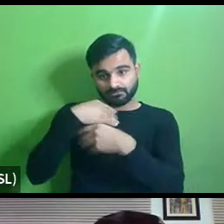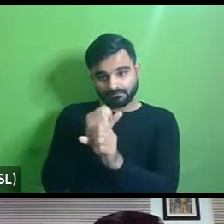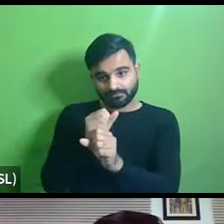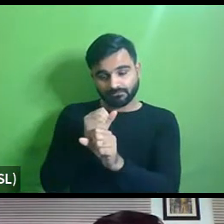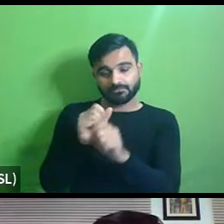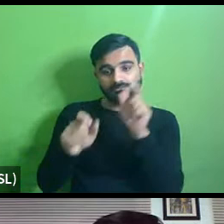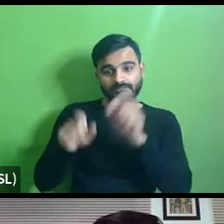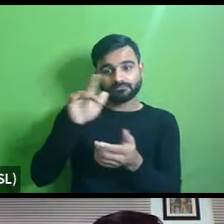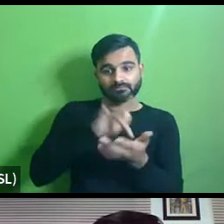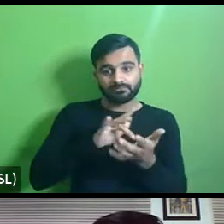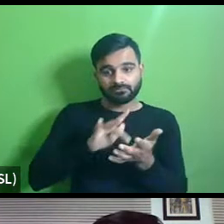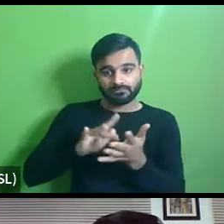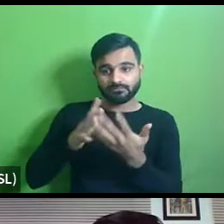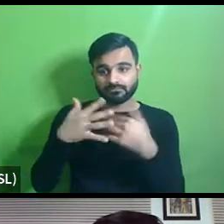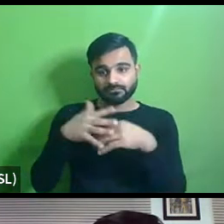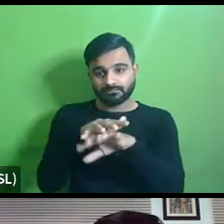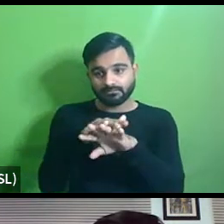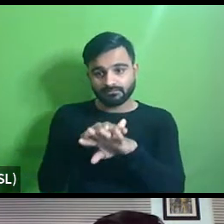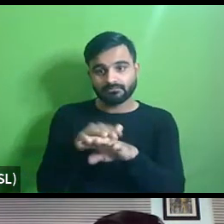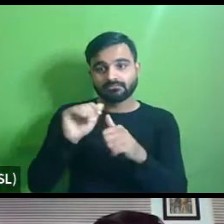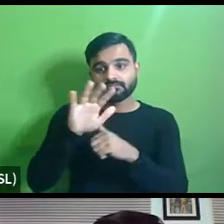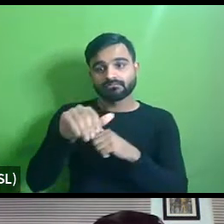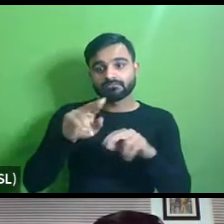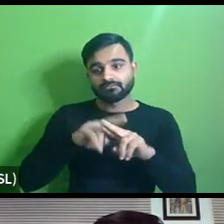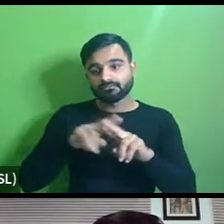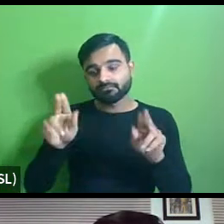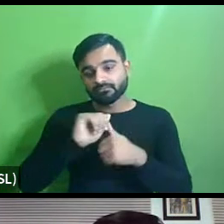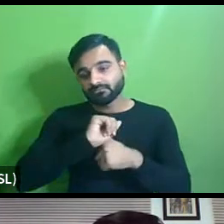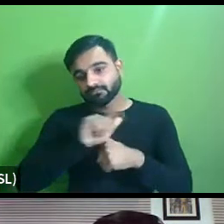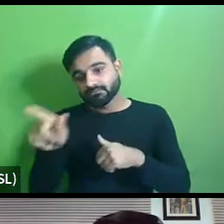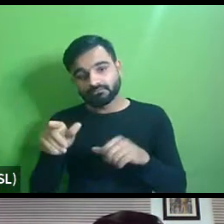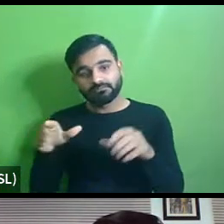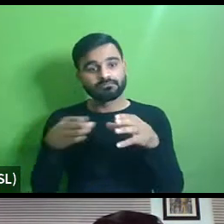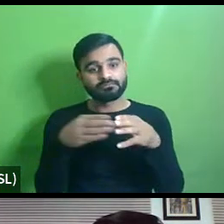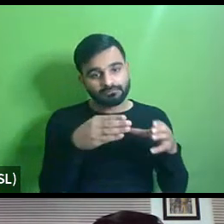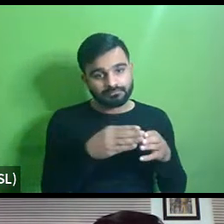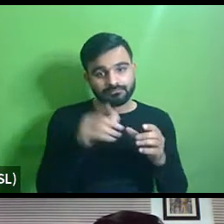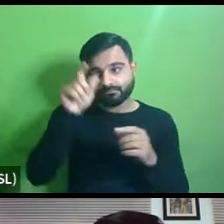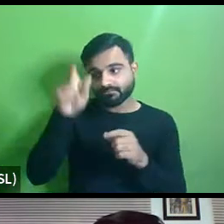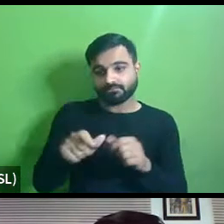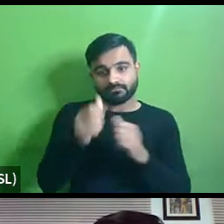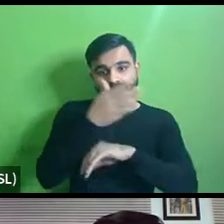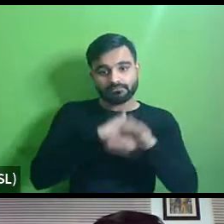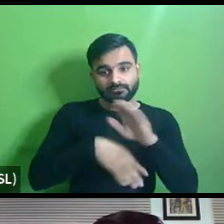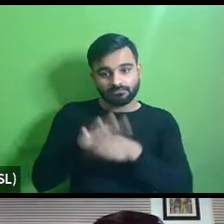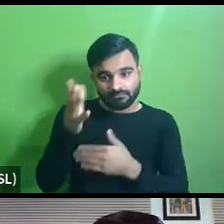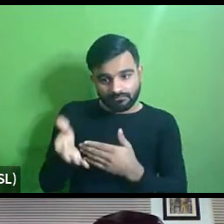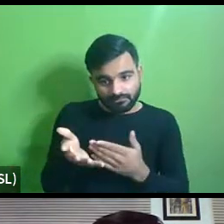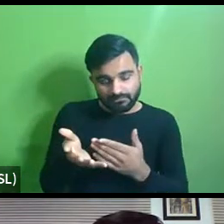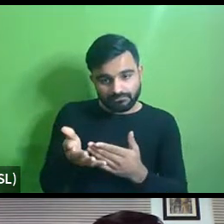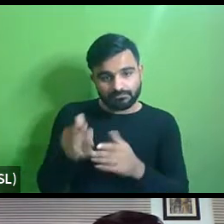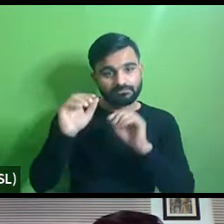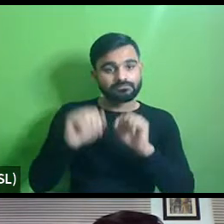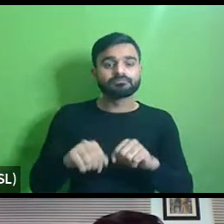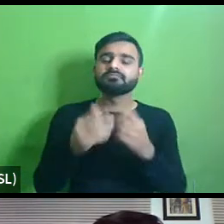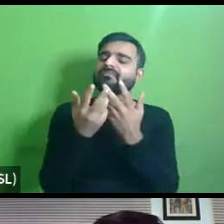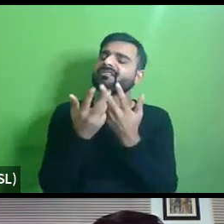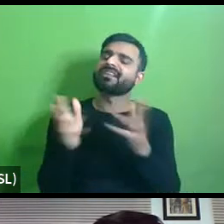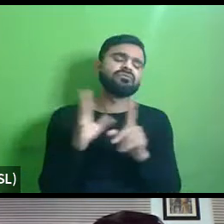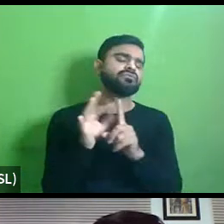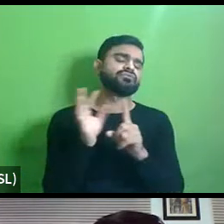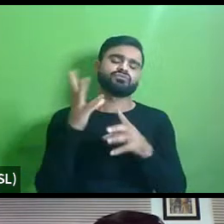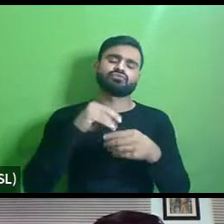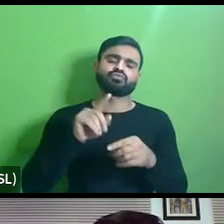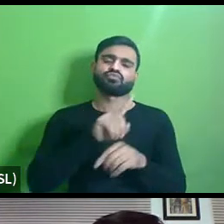spaces inclusive or accessible for all kinds of user groups including persons with disabilities is certainly you know something that is